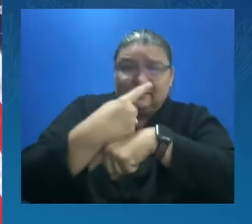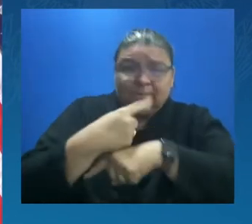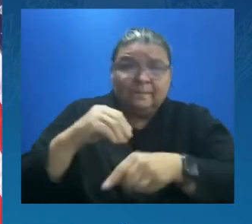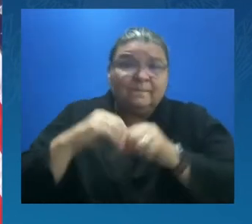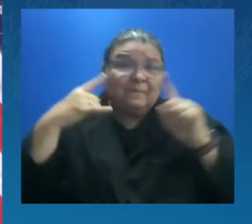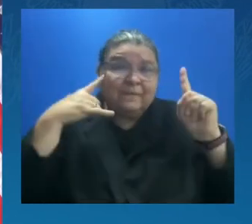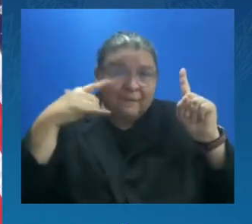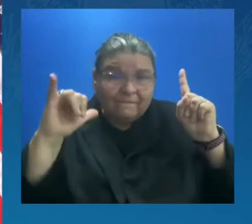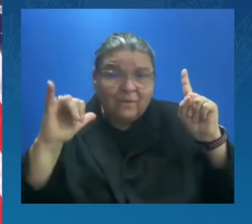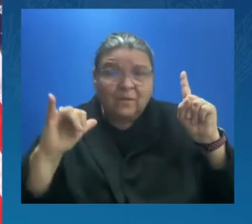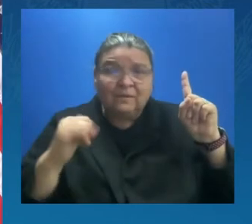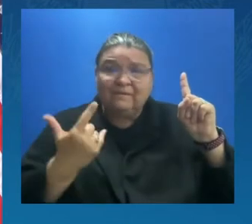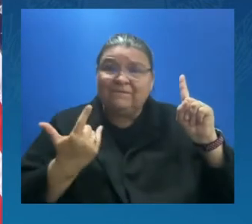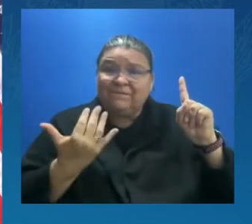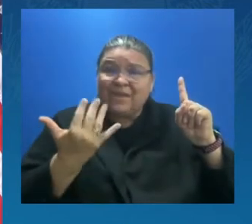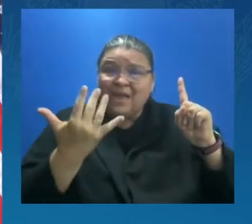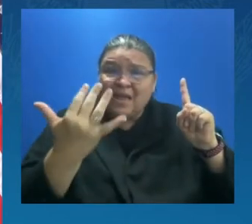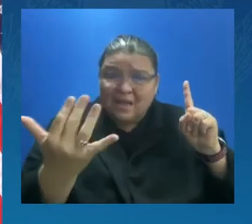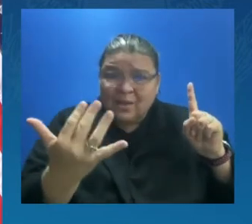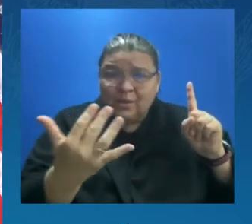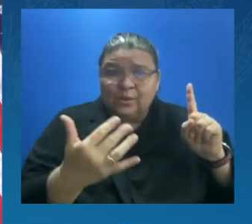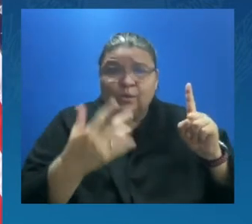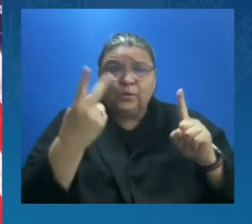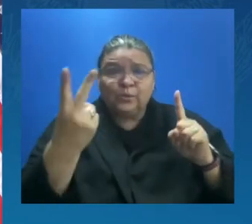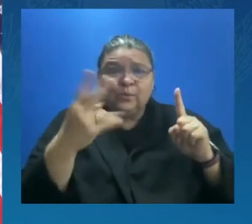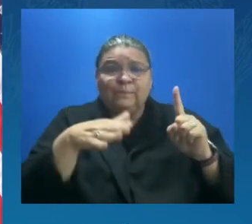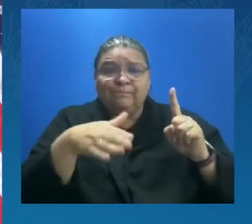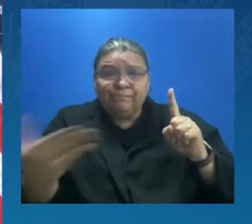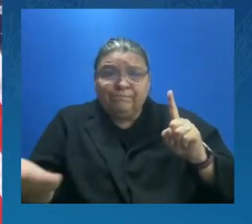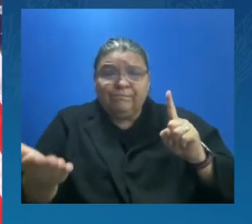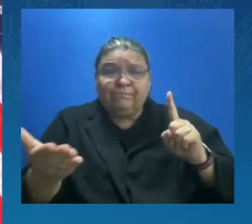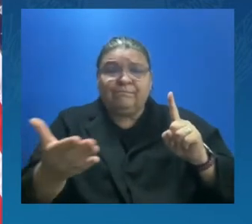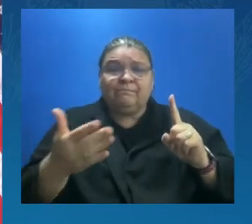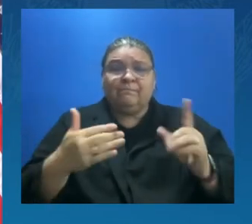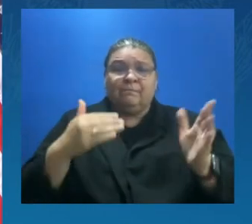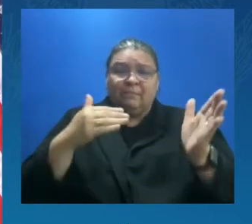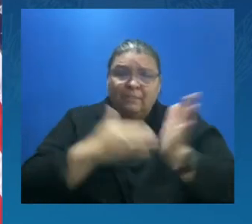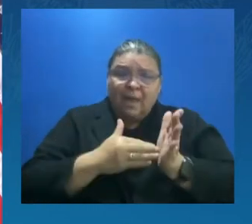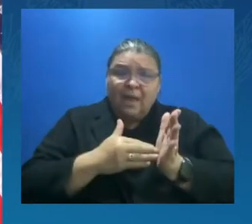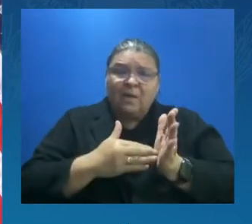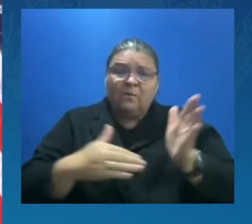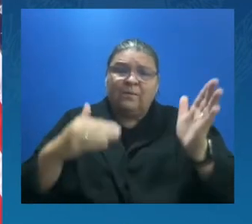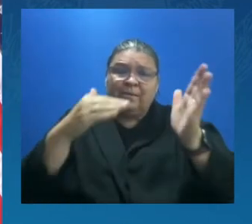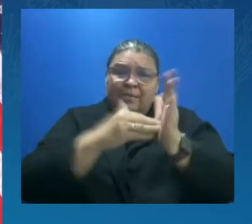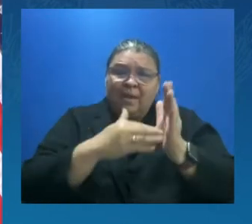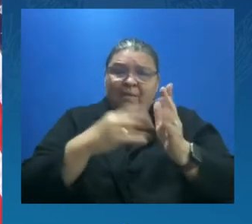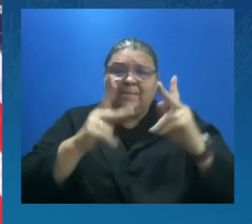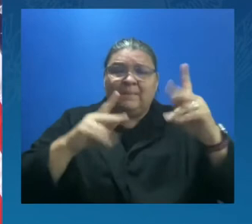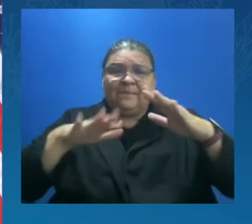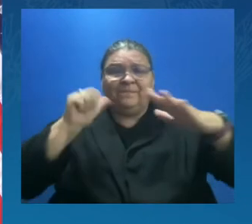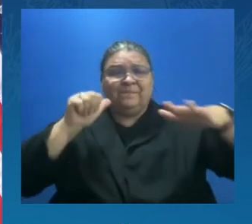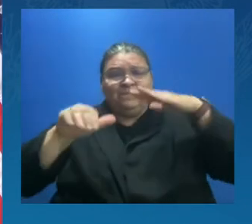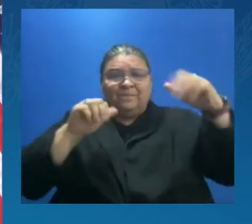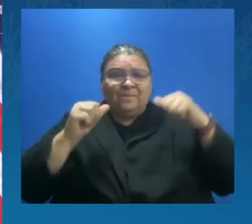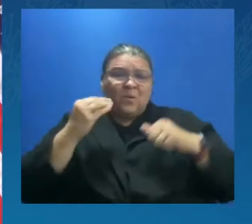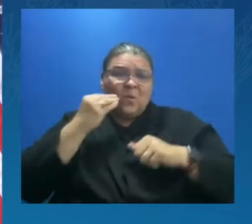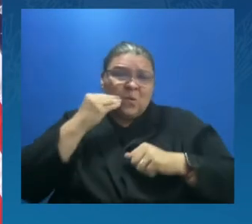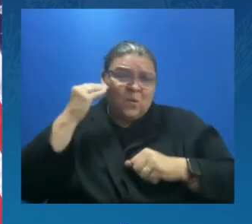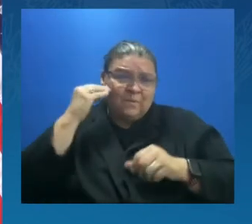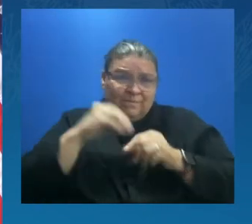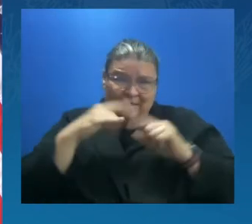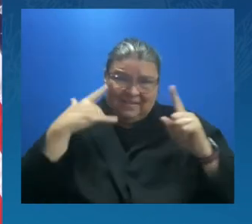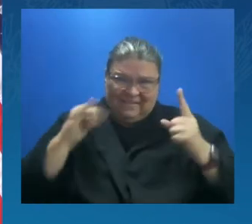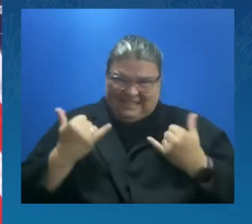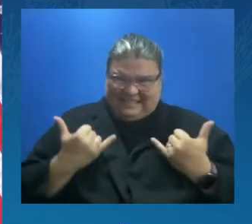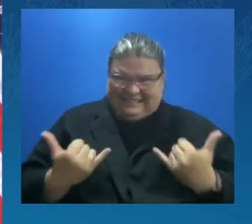California to evacuate their homes. And here in Florida, every year, more and more powerful hurricanes